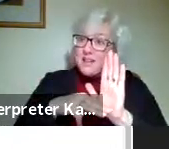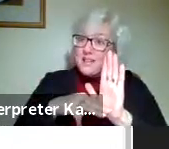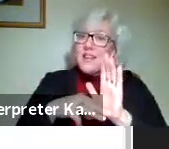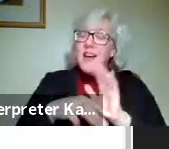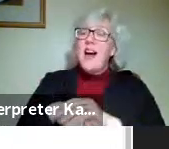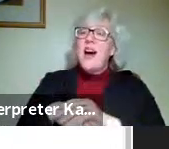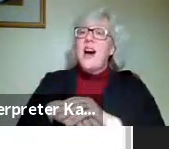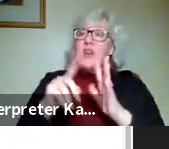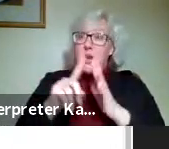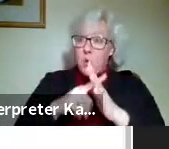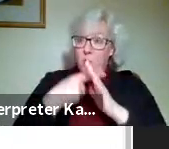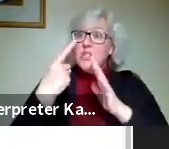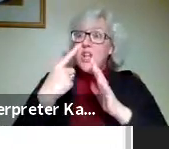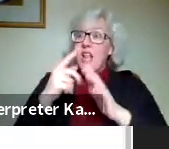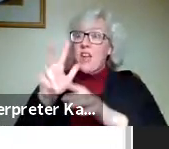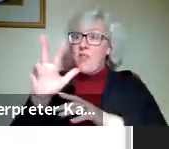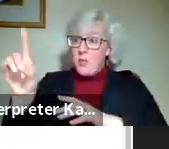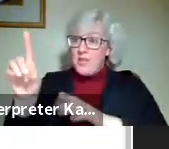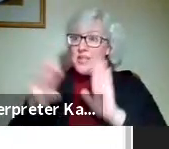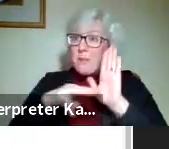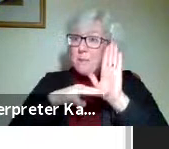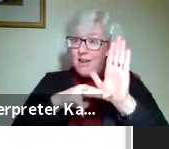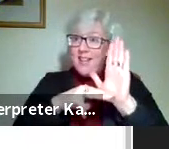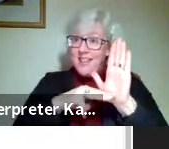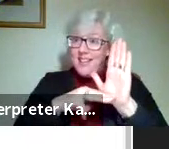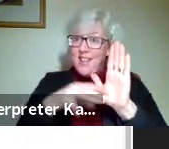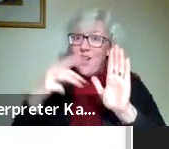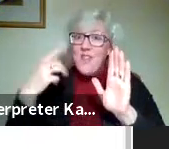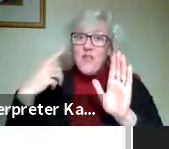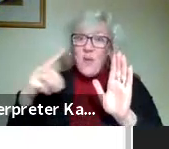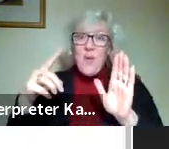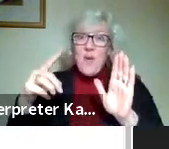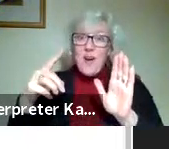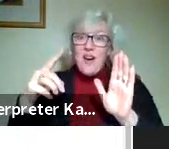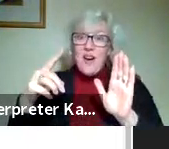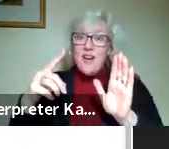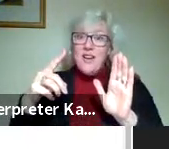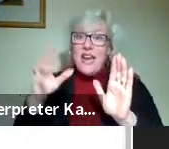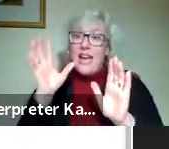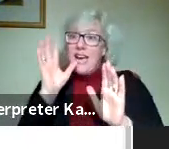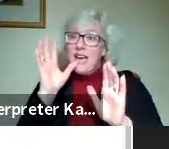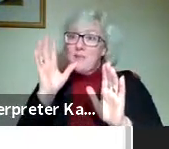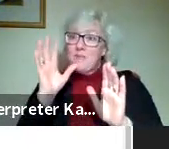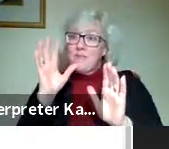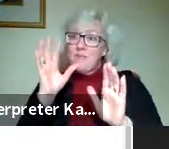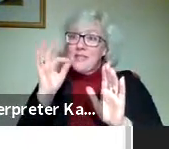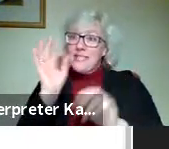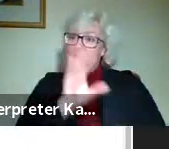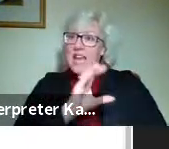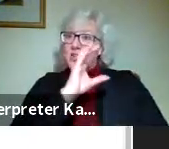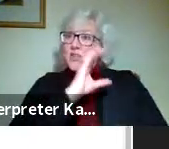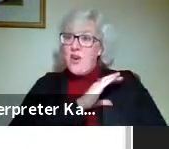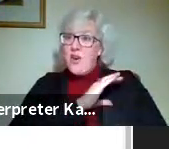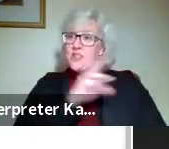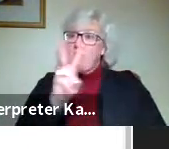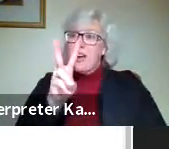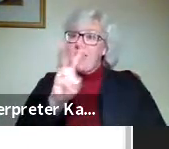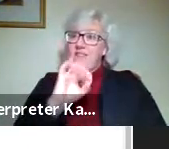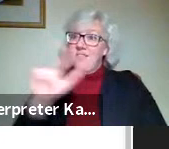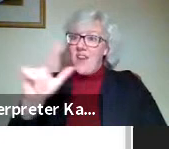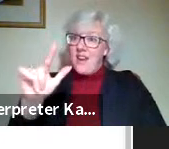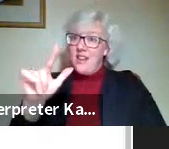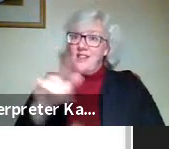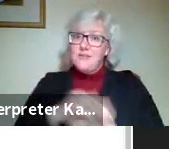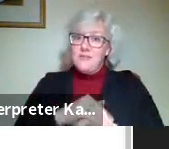of a 3D model for a character and vinyl character